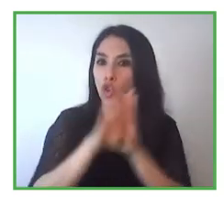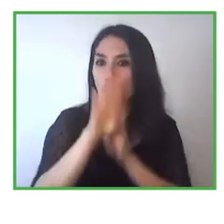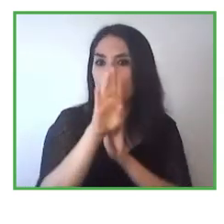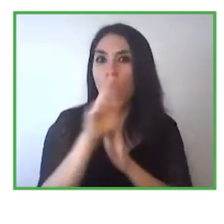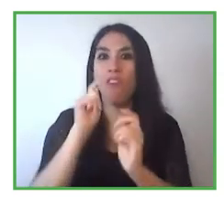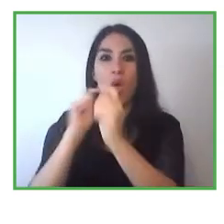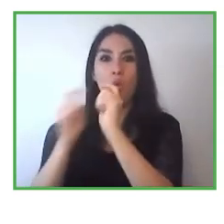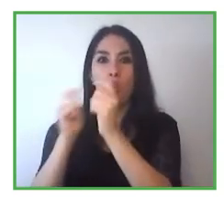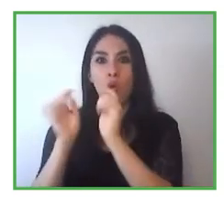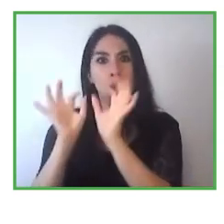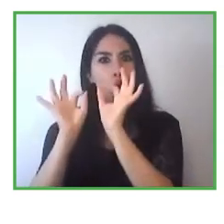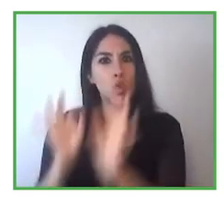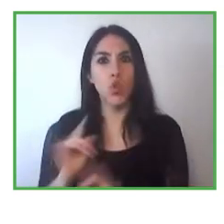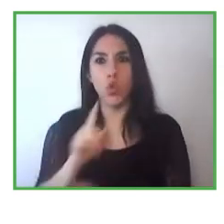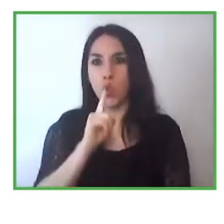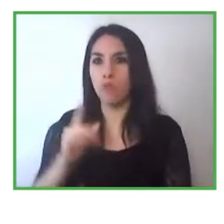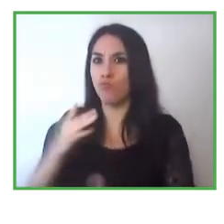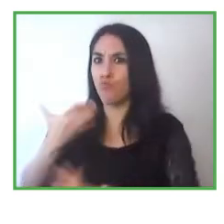communication teamwork